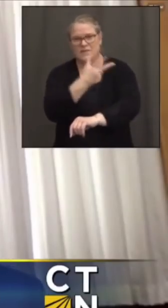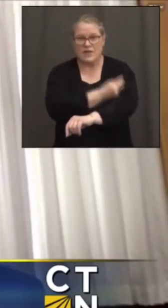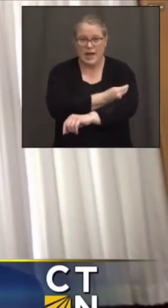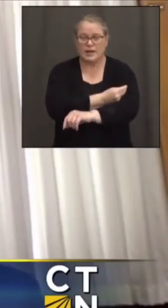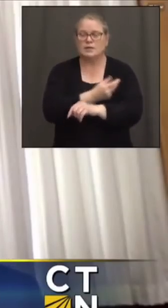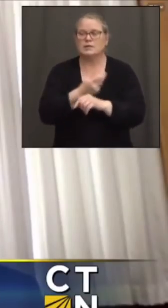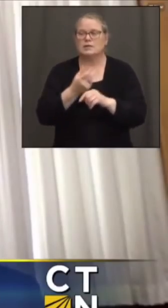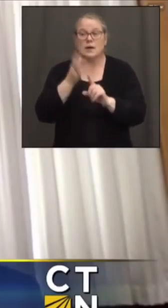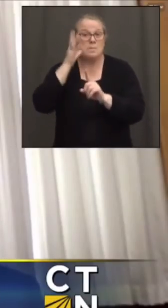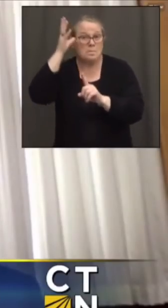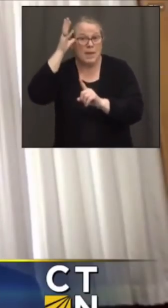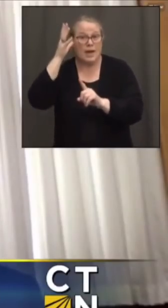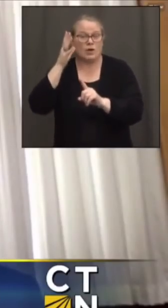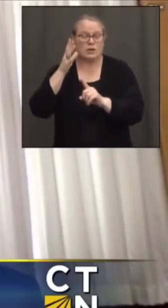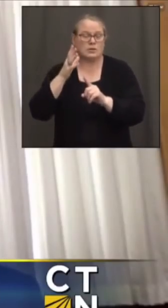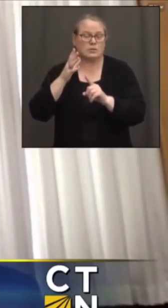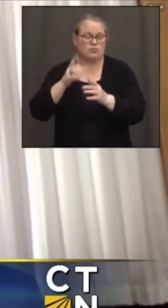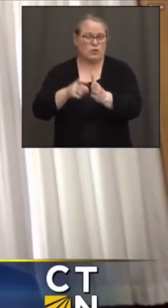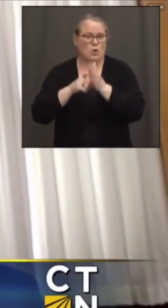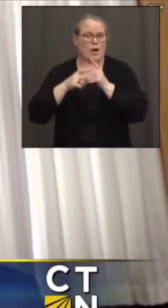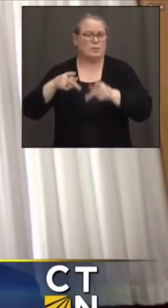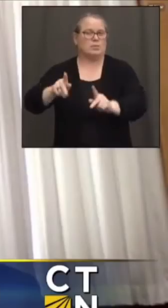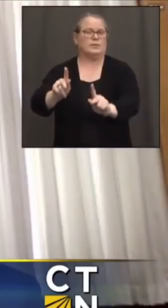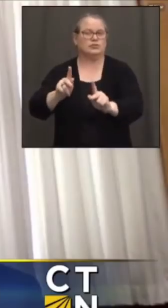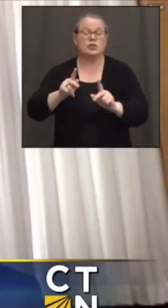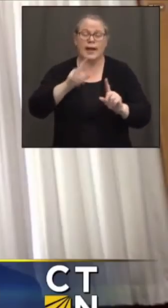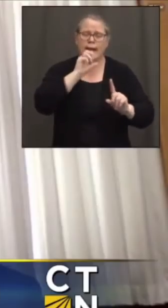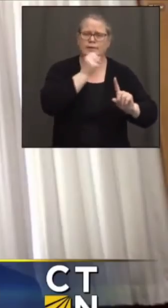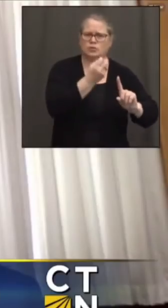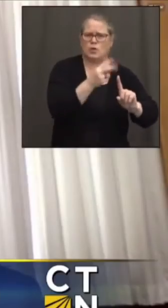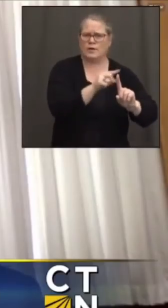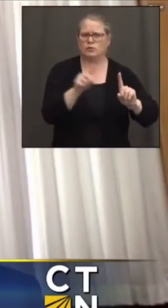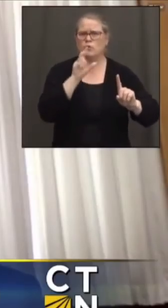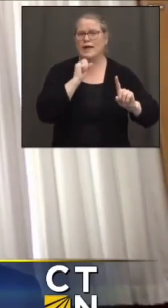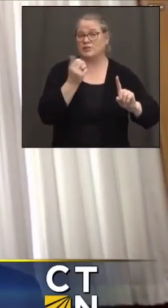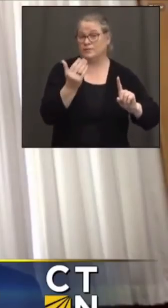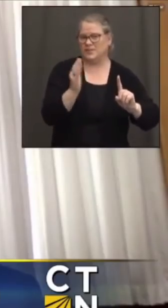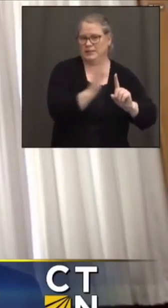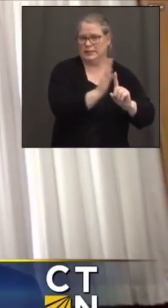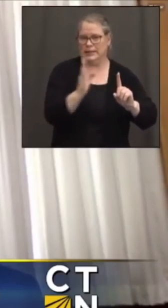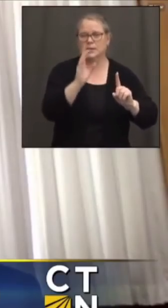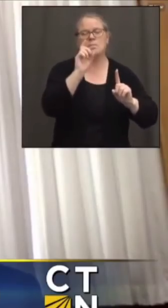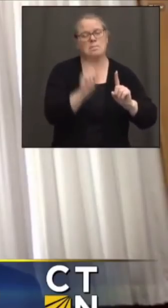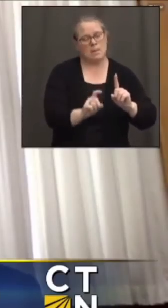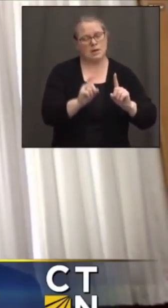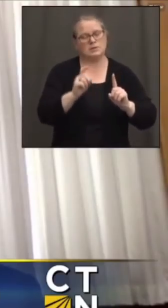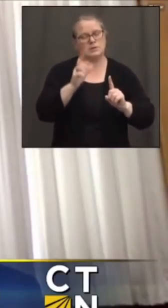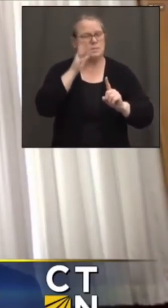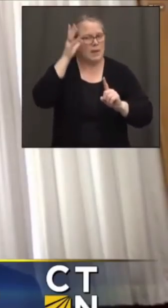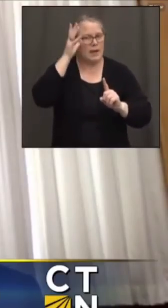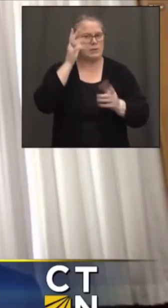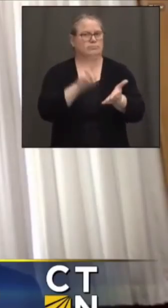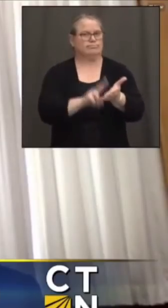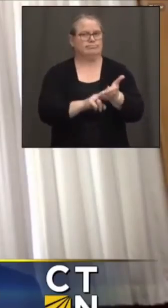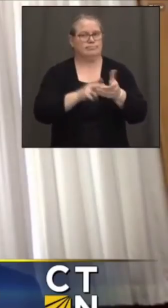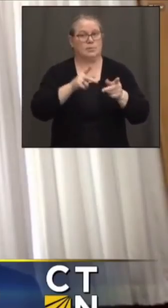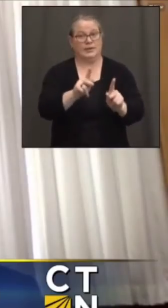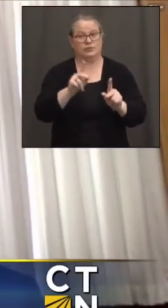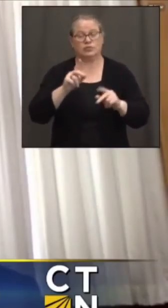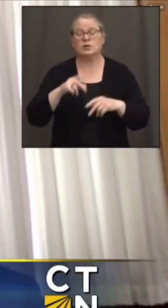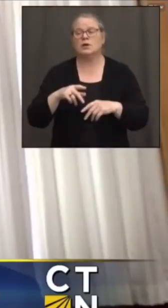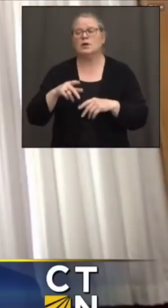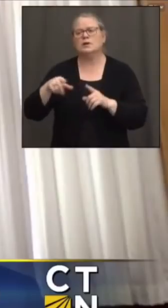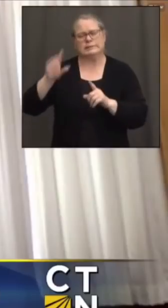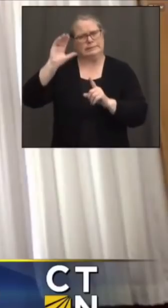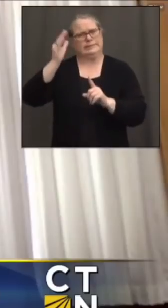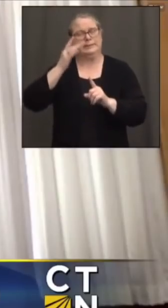from a guardian is required, which will be the case for the 12- to 15-year-olds, weekends are really the preferred option. And so we'll have a lot of expanded access